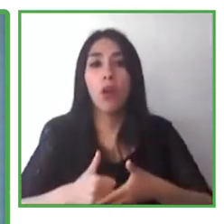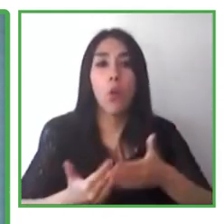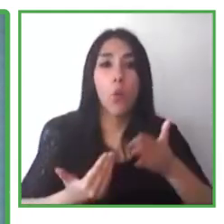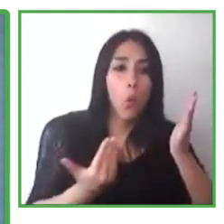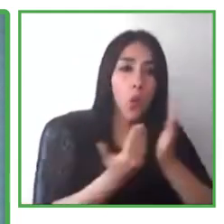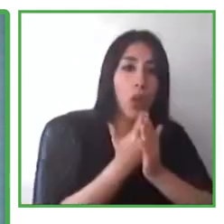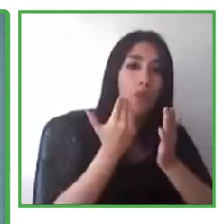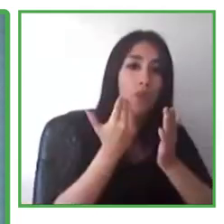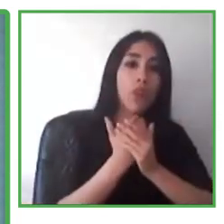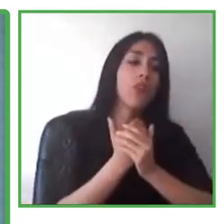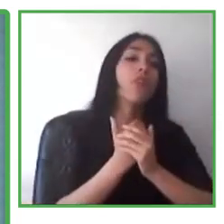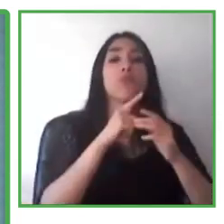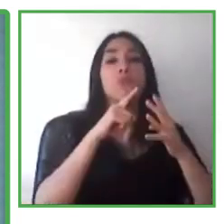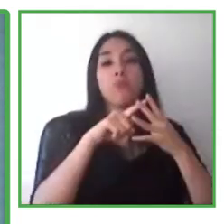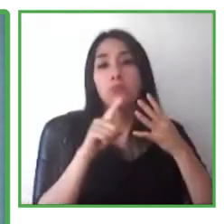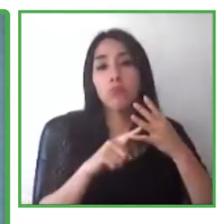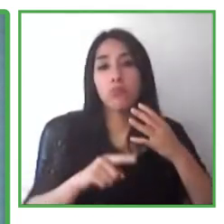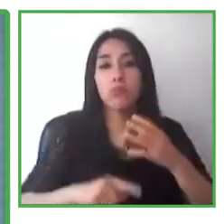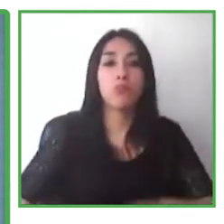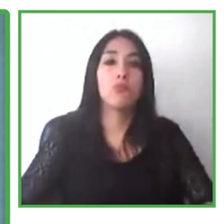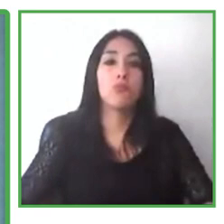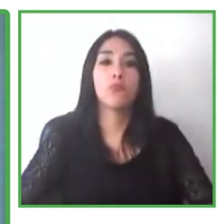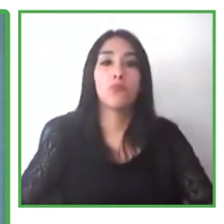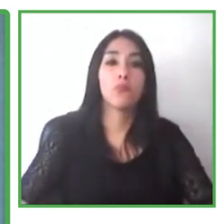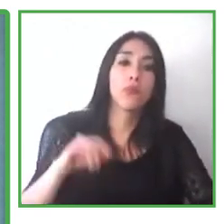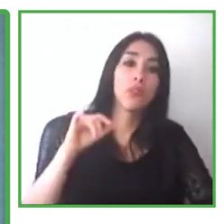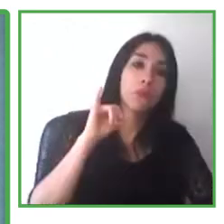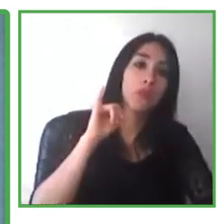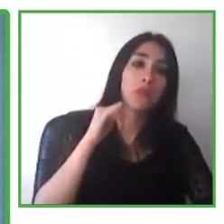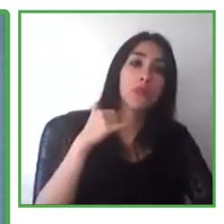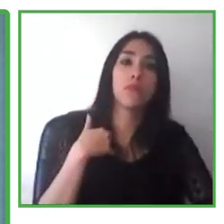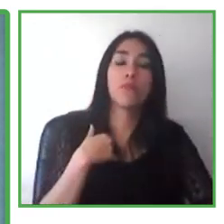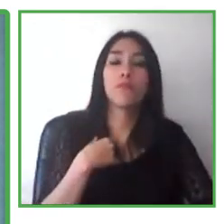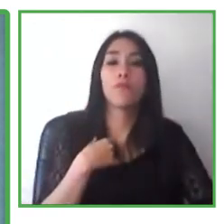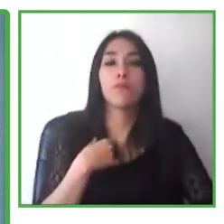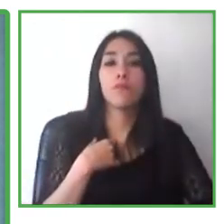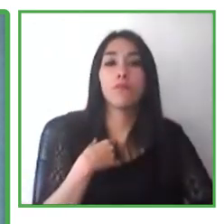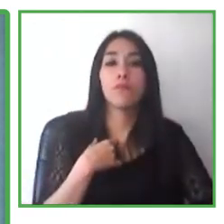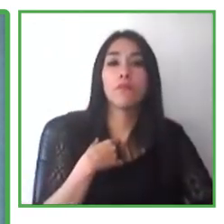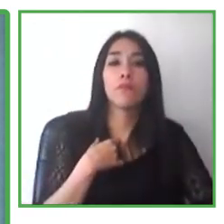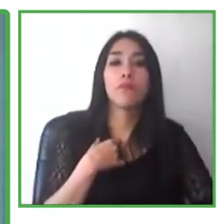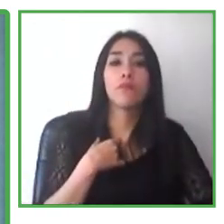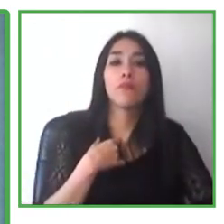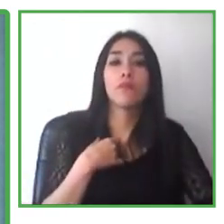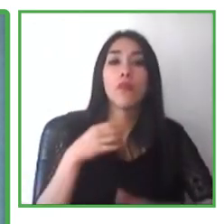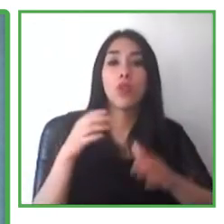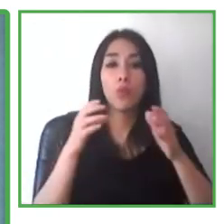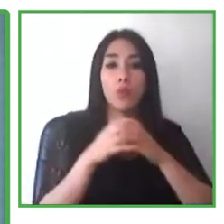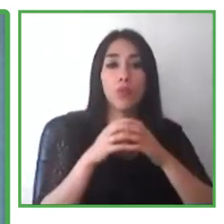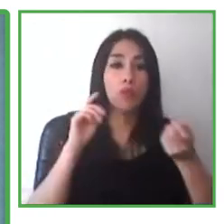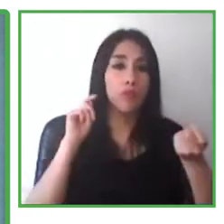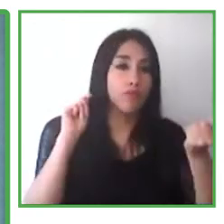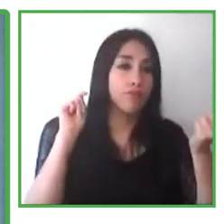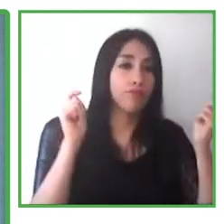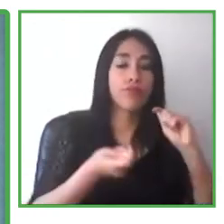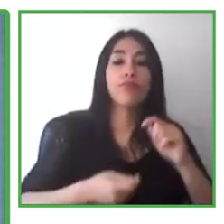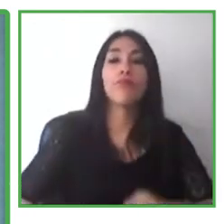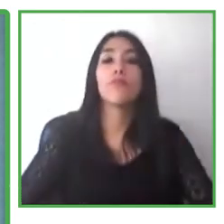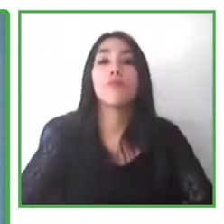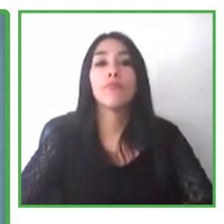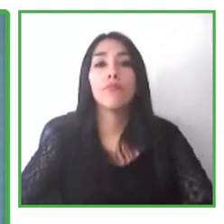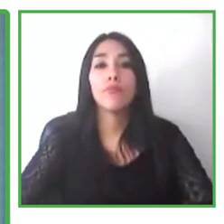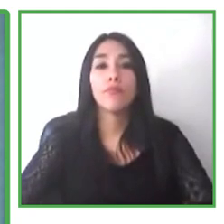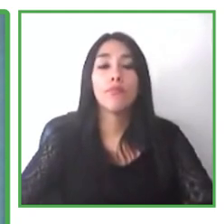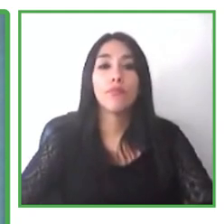also a global community with similar companies as Passwork in it. And